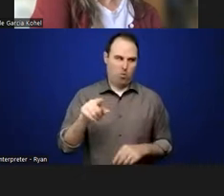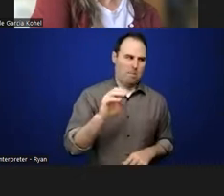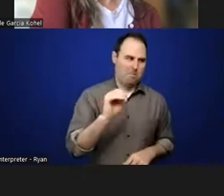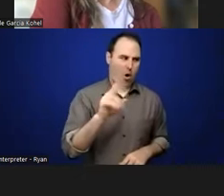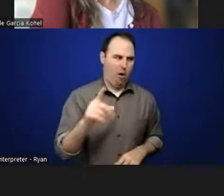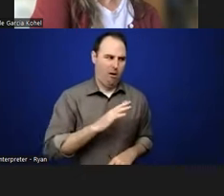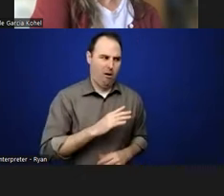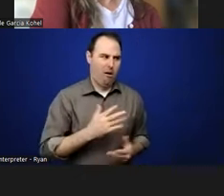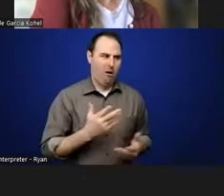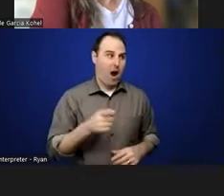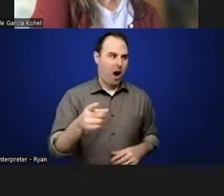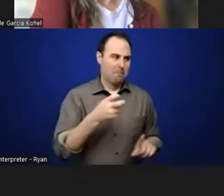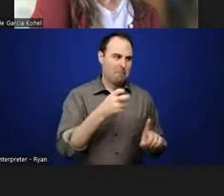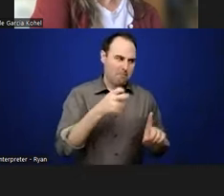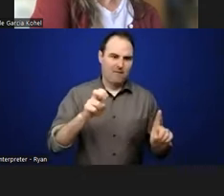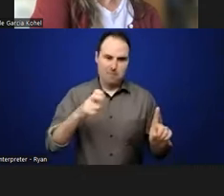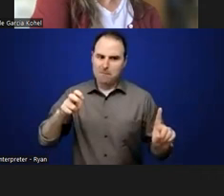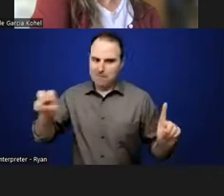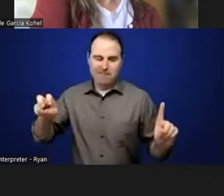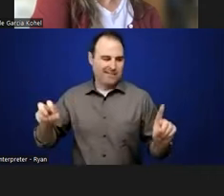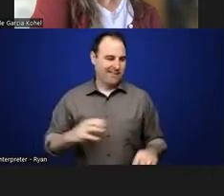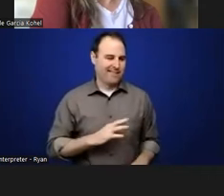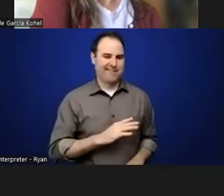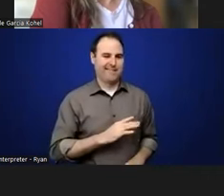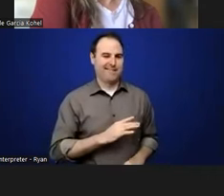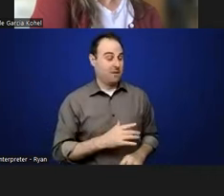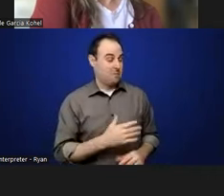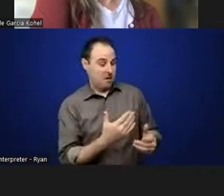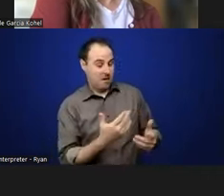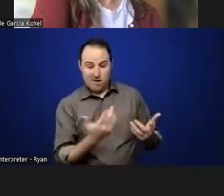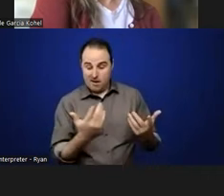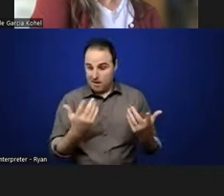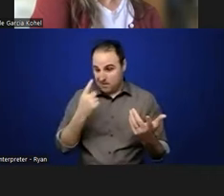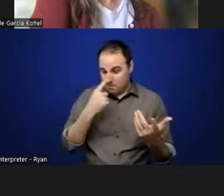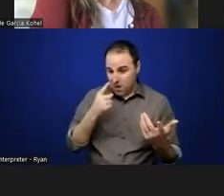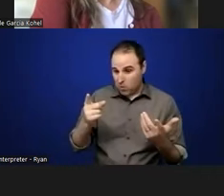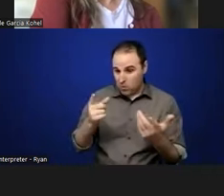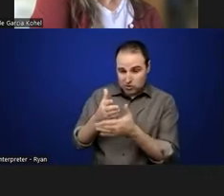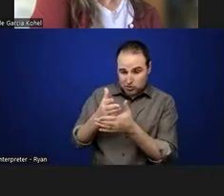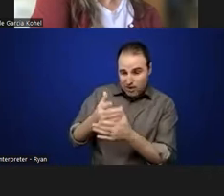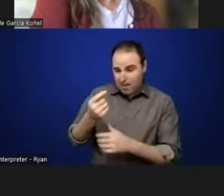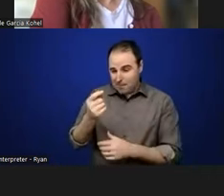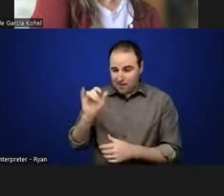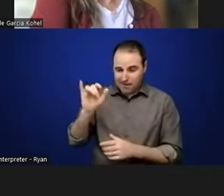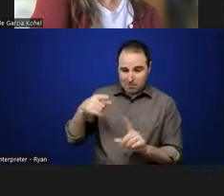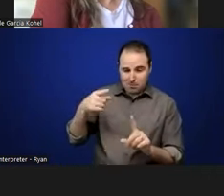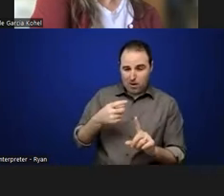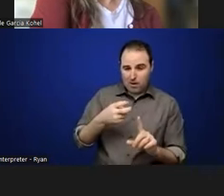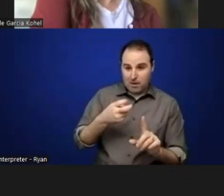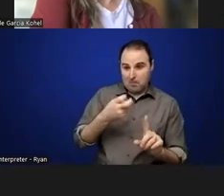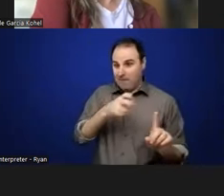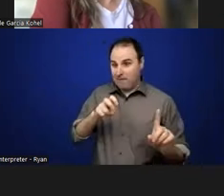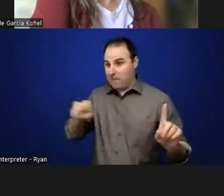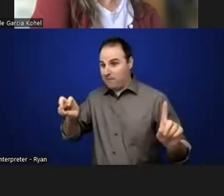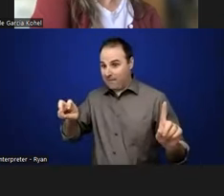gravitating towards. So I don't know if you can share about some of that, because I think in some of the projects